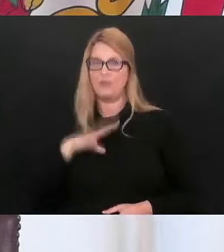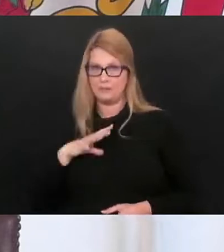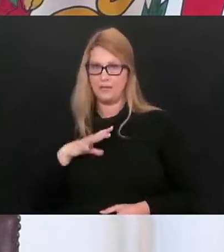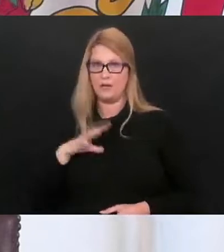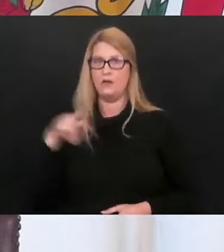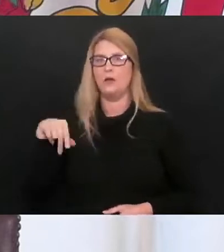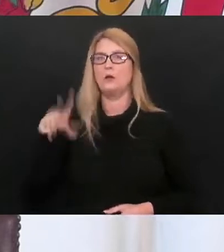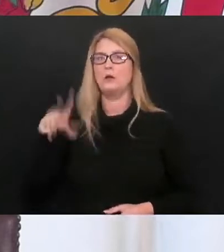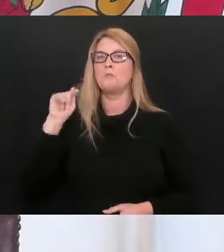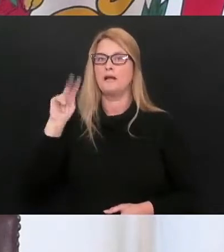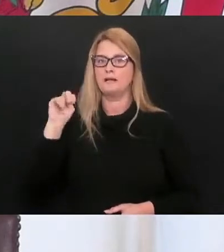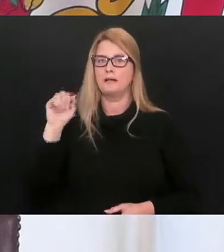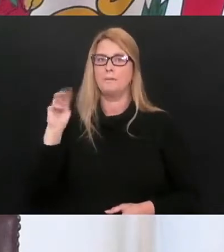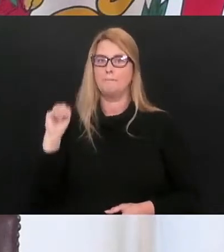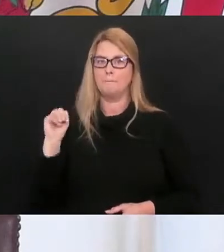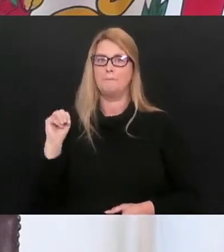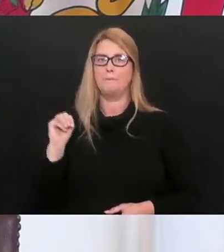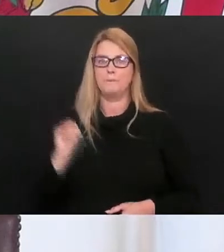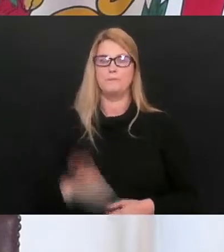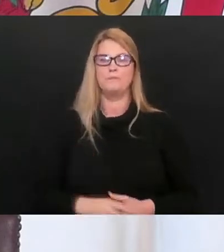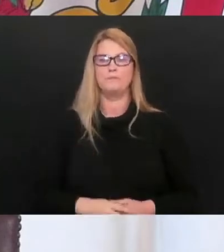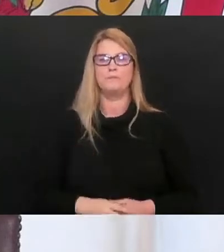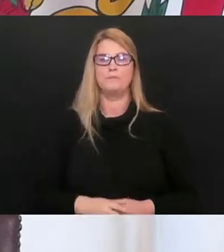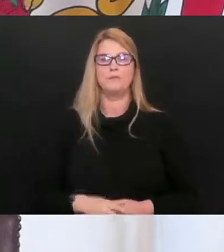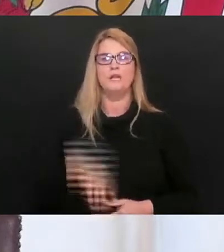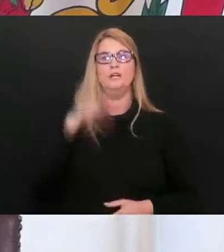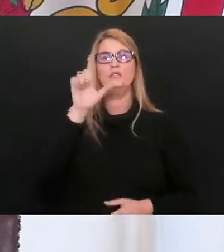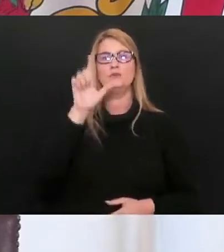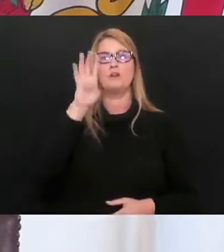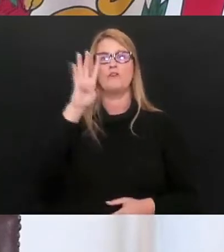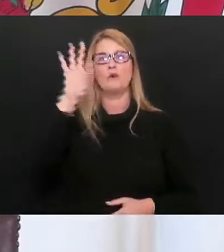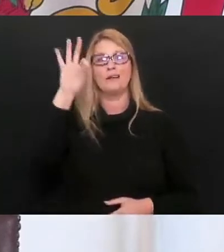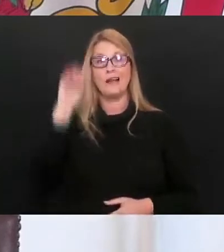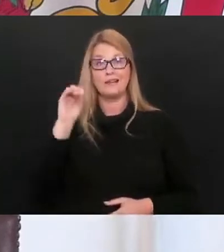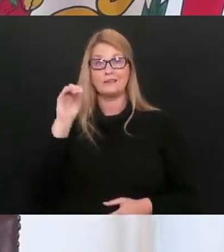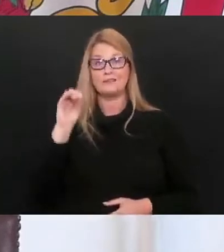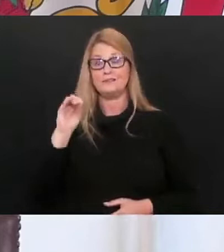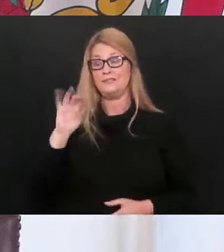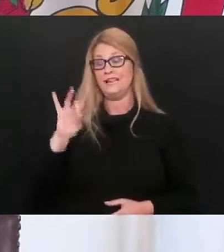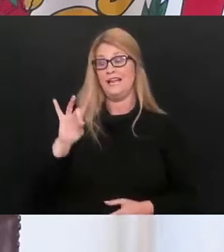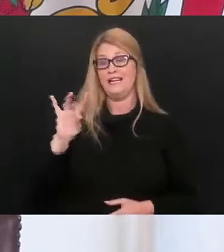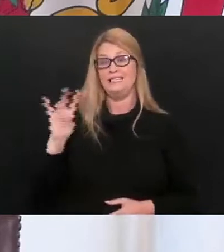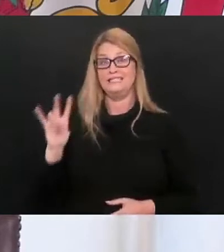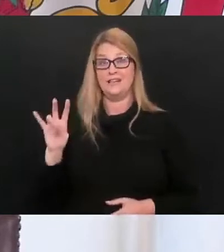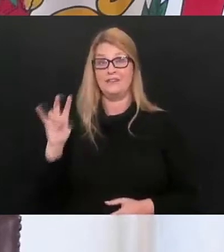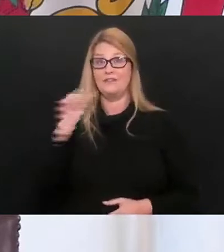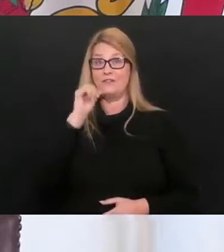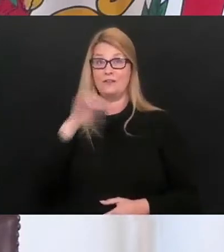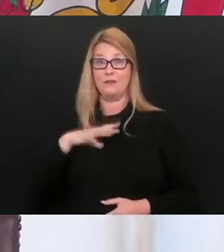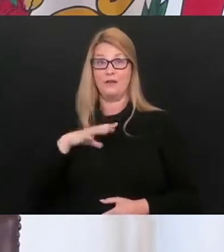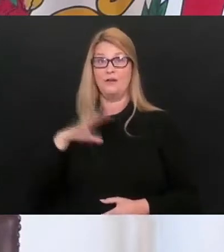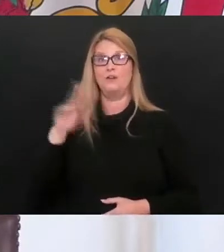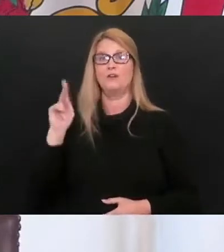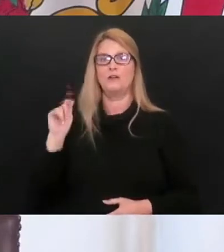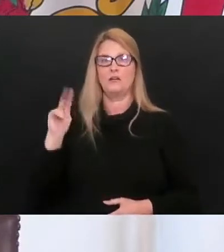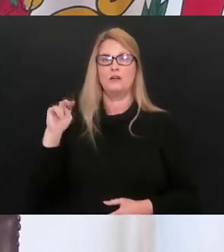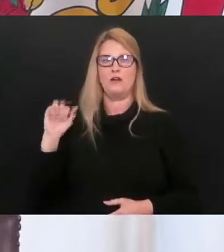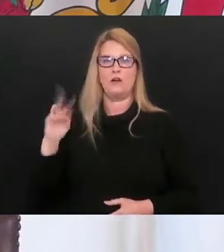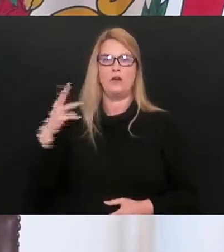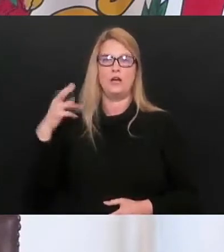from Putnam County. Our 2,490th death is an 87-year-old female from Kanawha County.